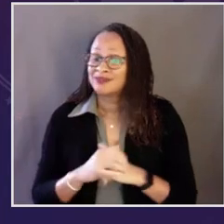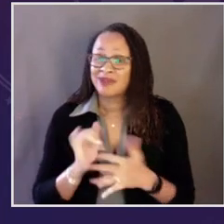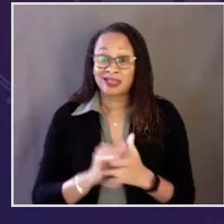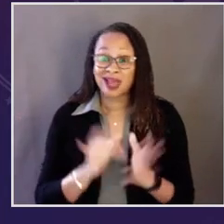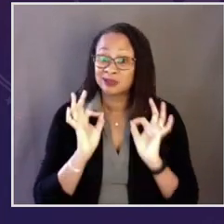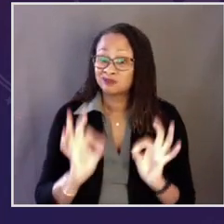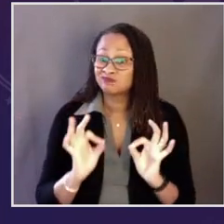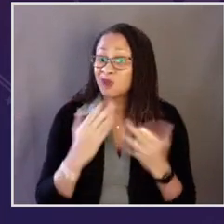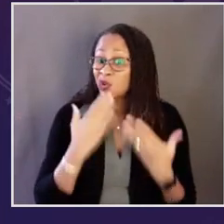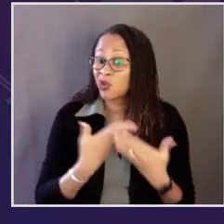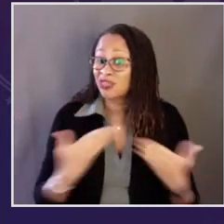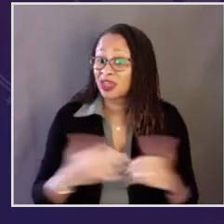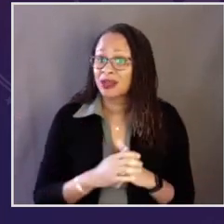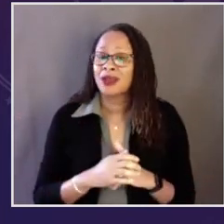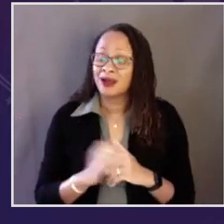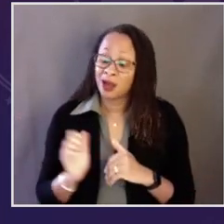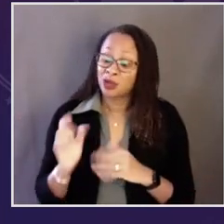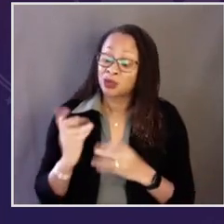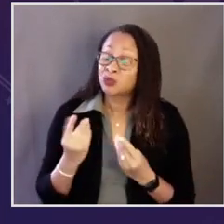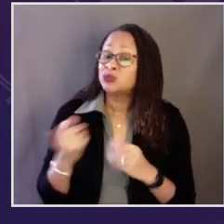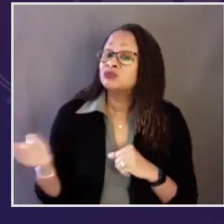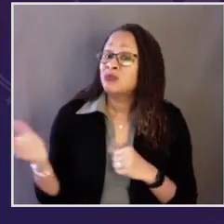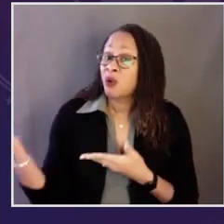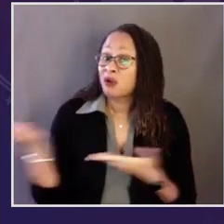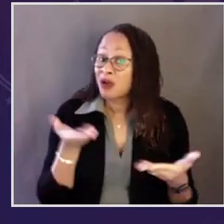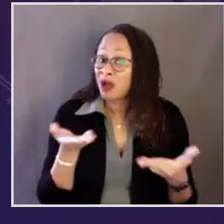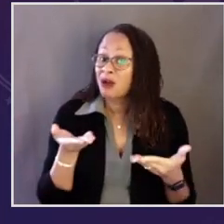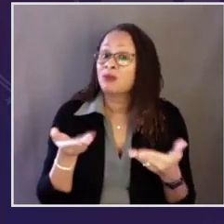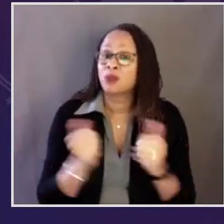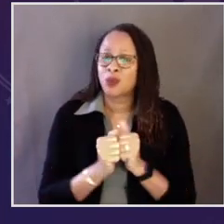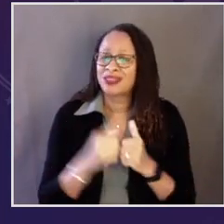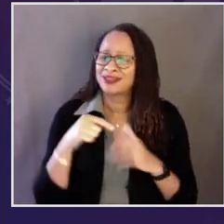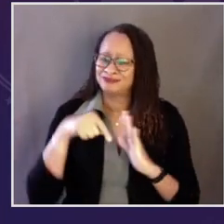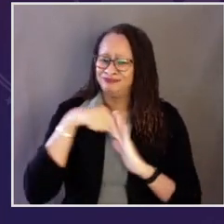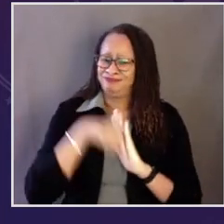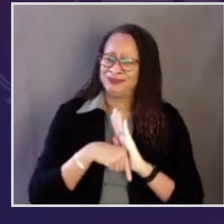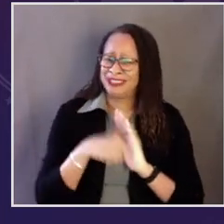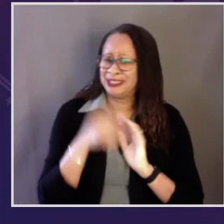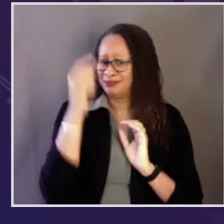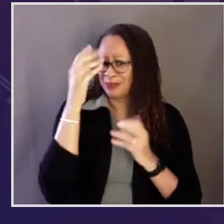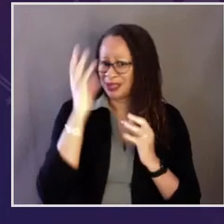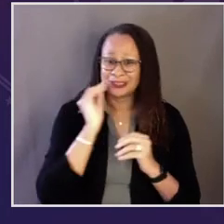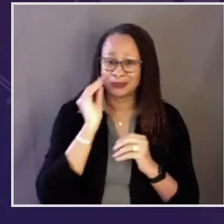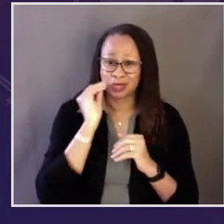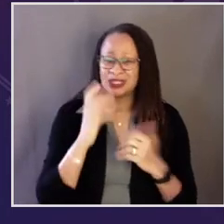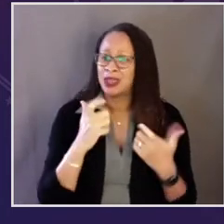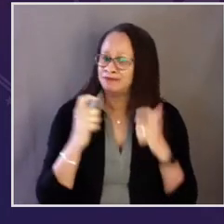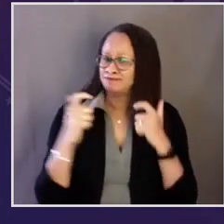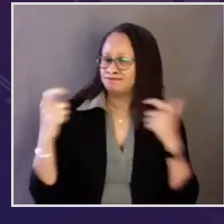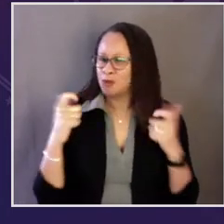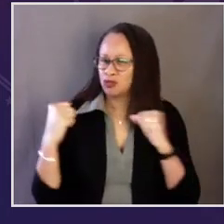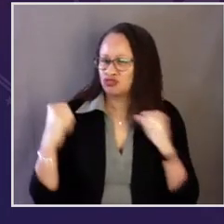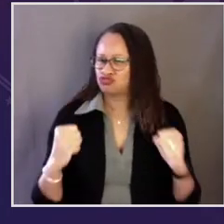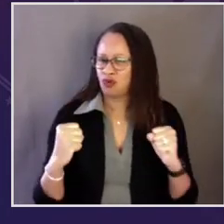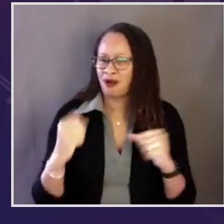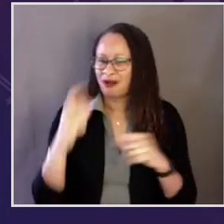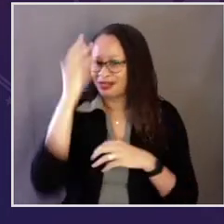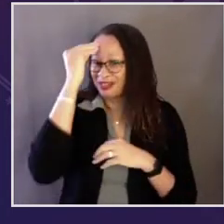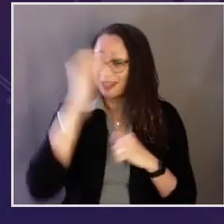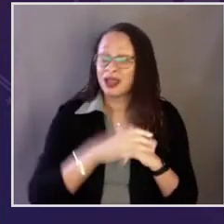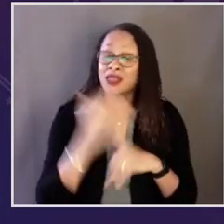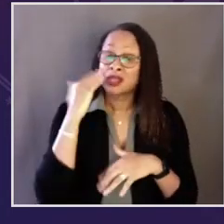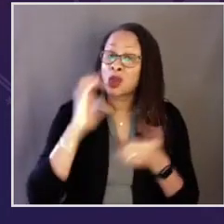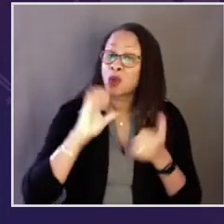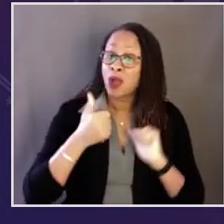and challenges. That's a good thing. They bring deep experience and bold new thinking. Above